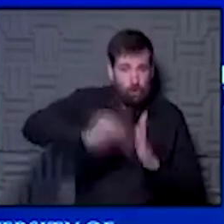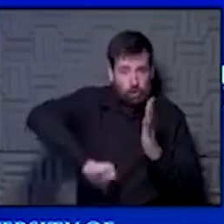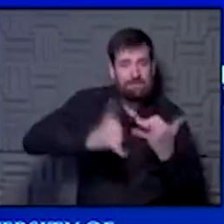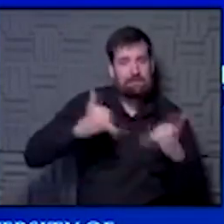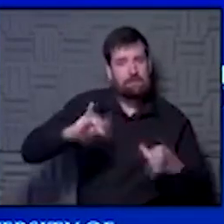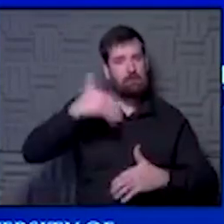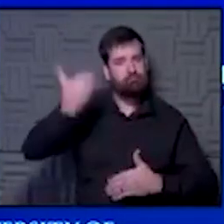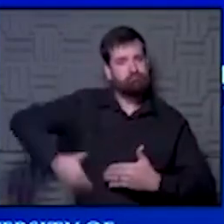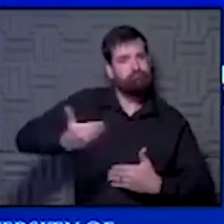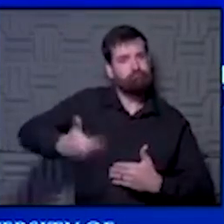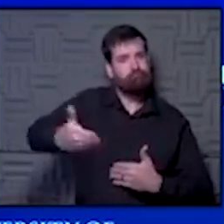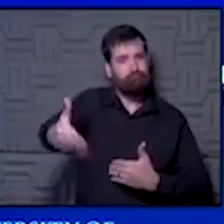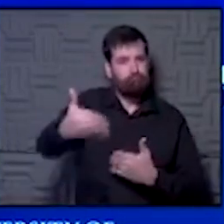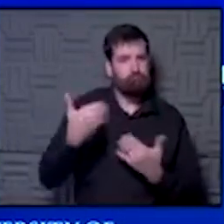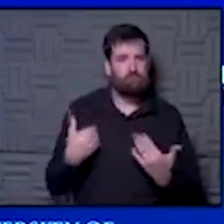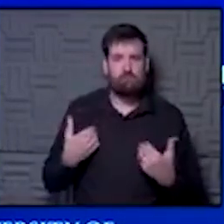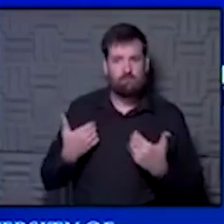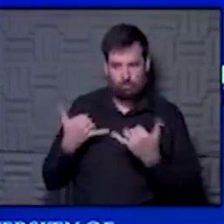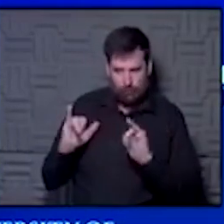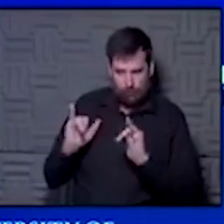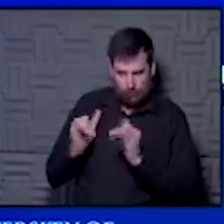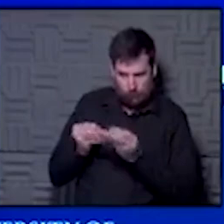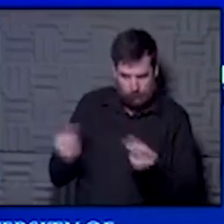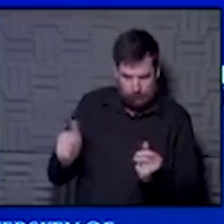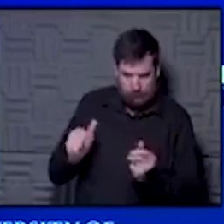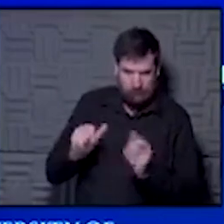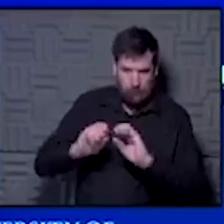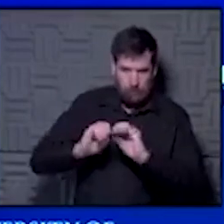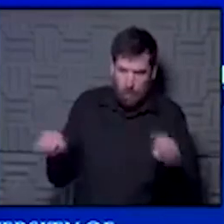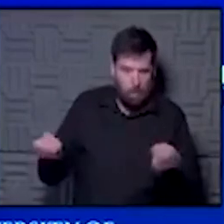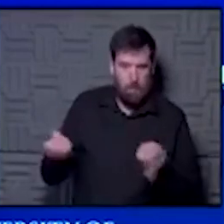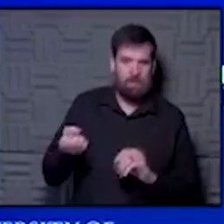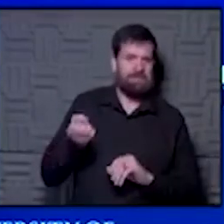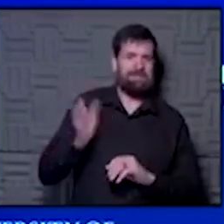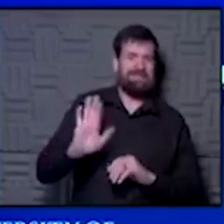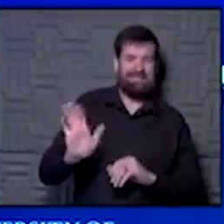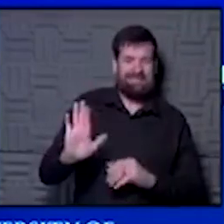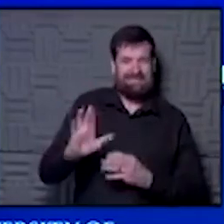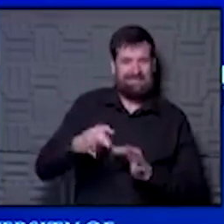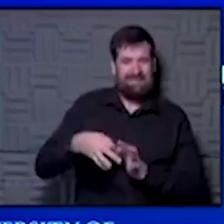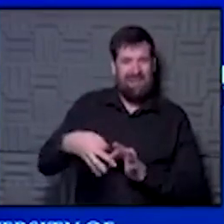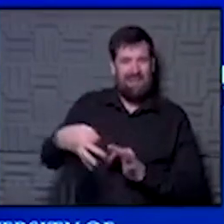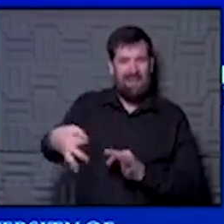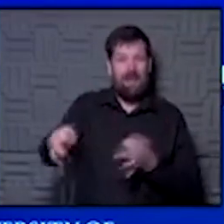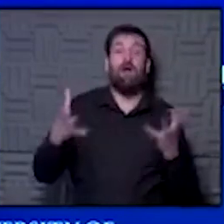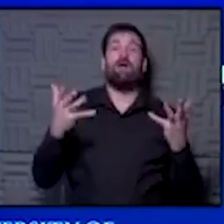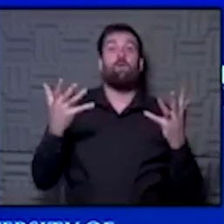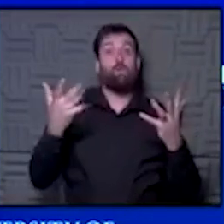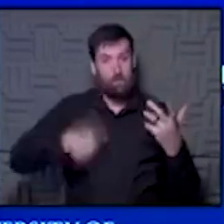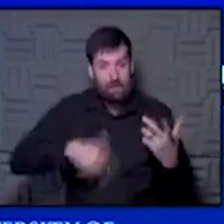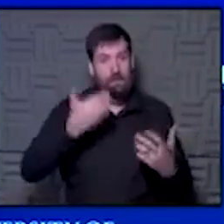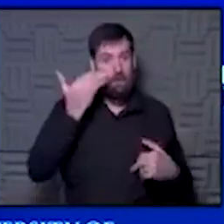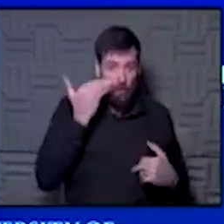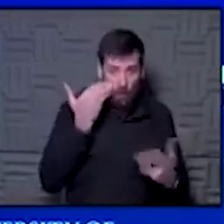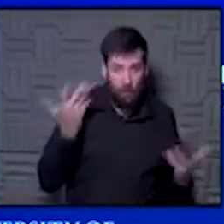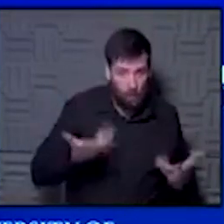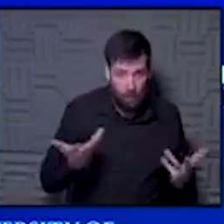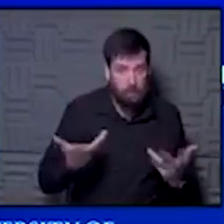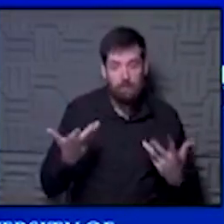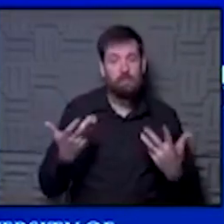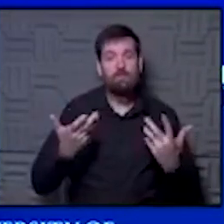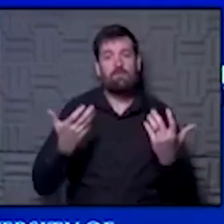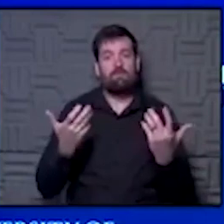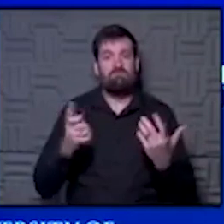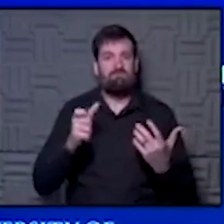hope we don't have to do that. We have all sorts of plans trying to mitigate that so we don't have to slow down elective surgeries because what we know is that really there